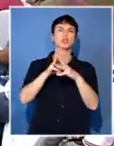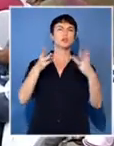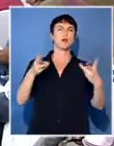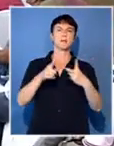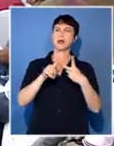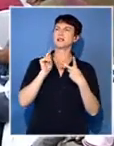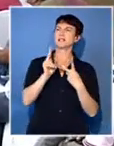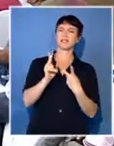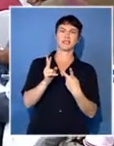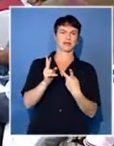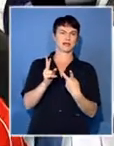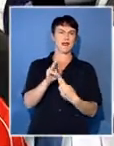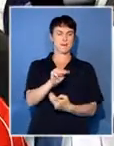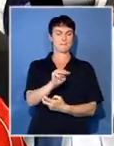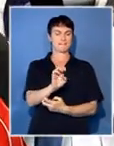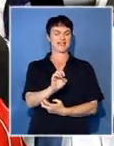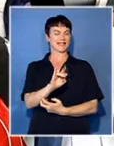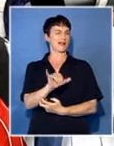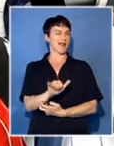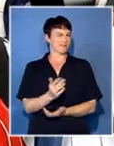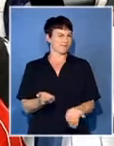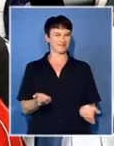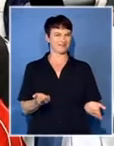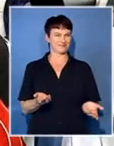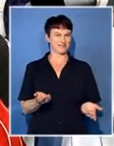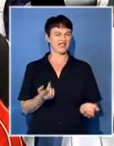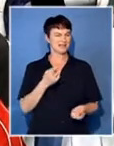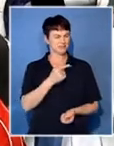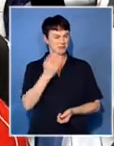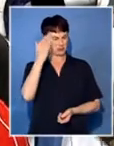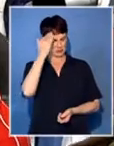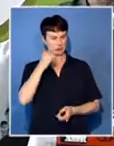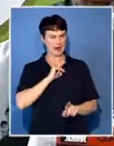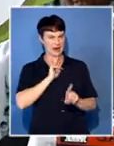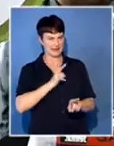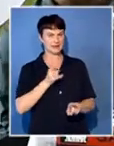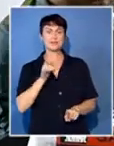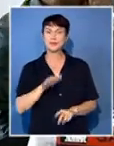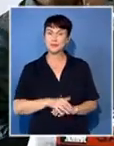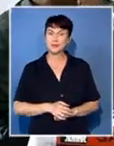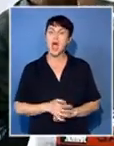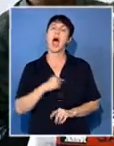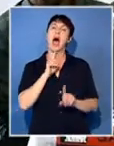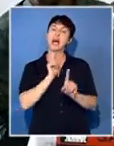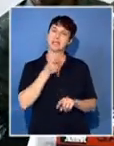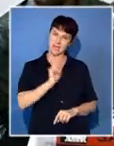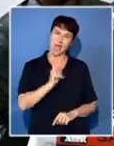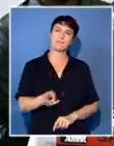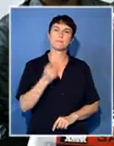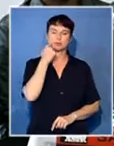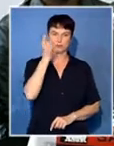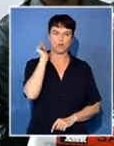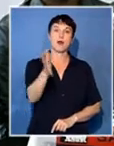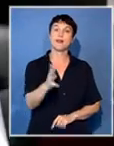about a matter they know they have a response on we we will still be repeating that report response was that response